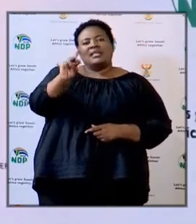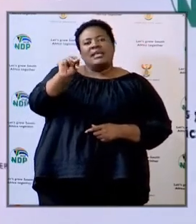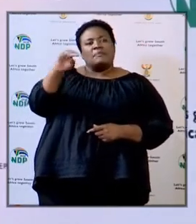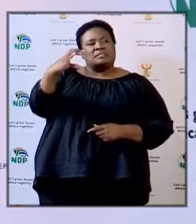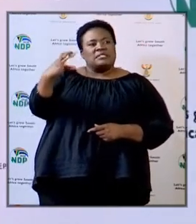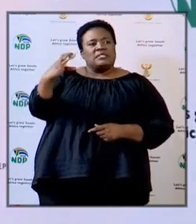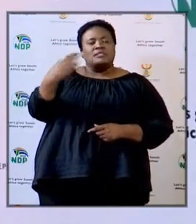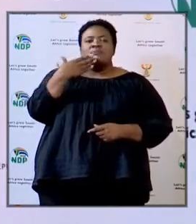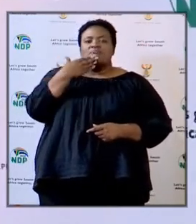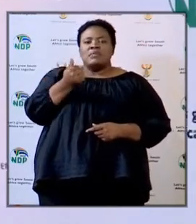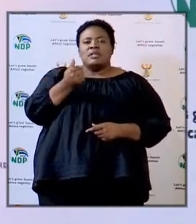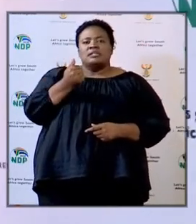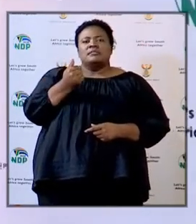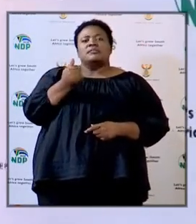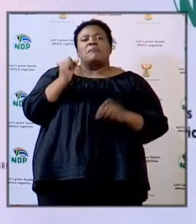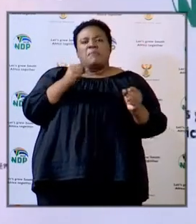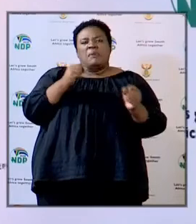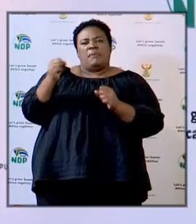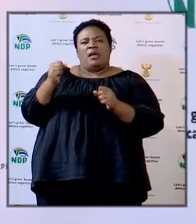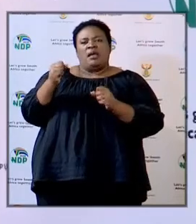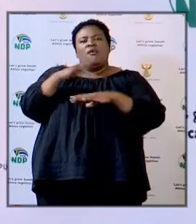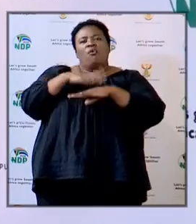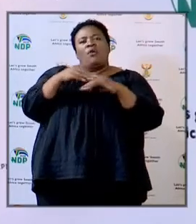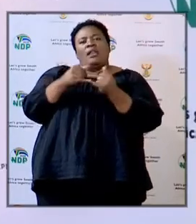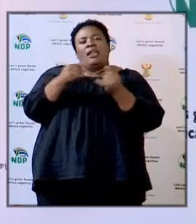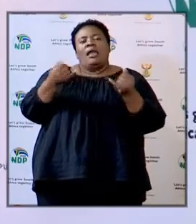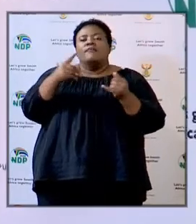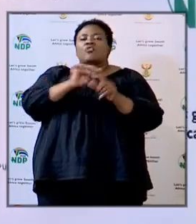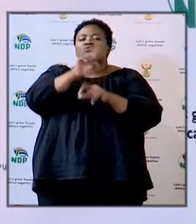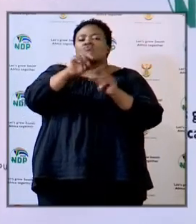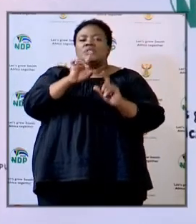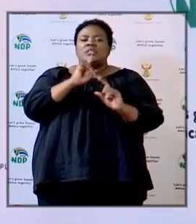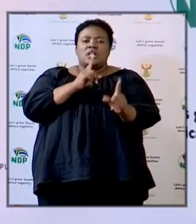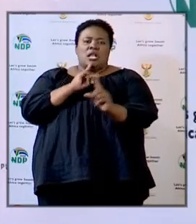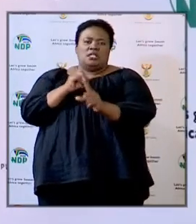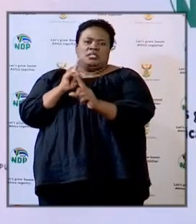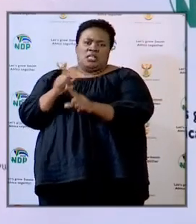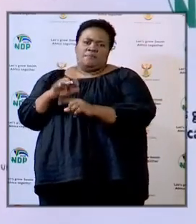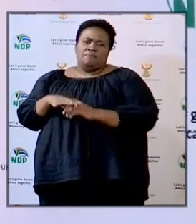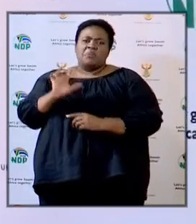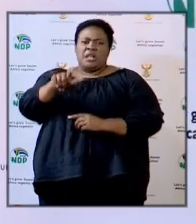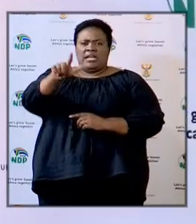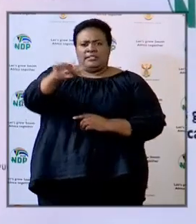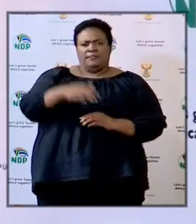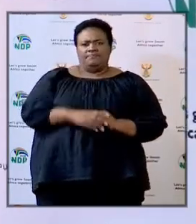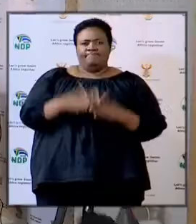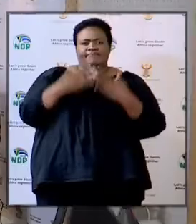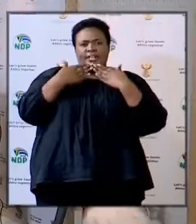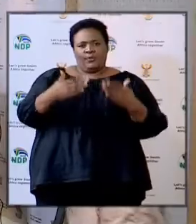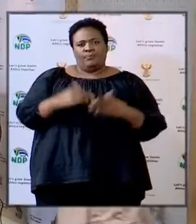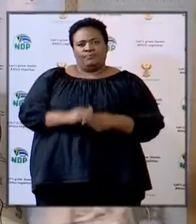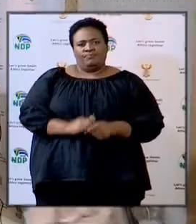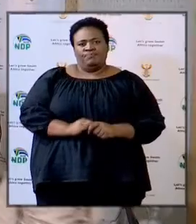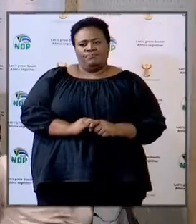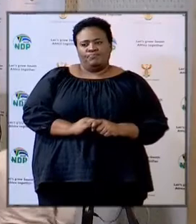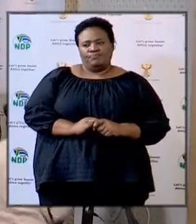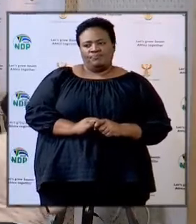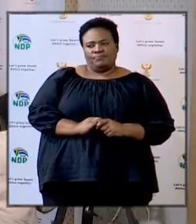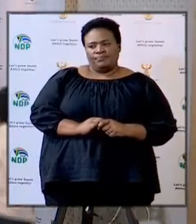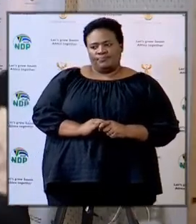MECs to please stay online for Q&As later on in this briefing thank you